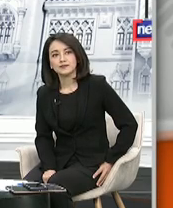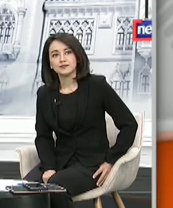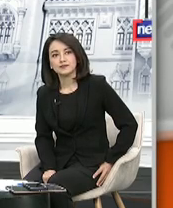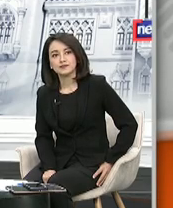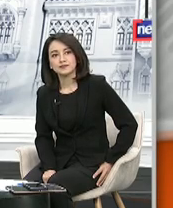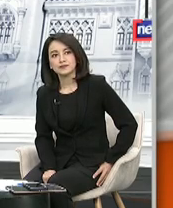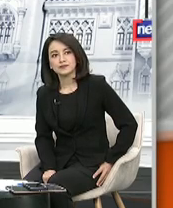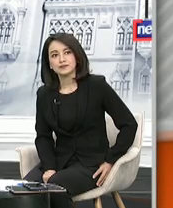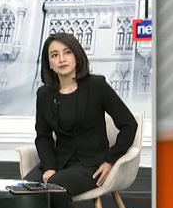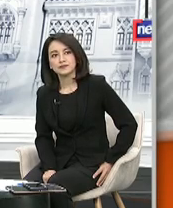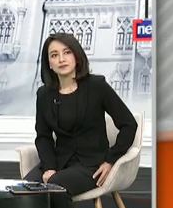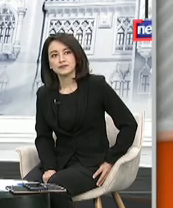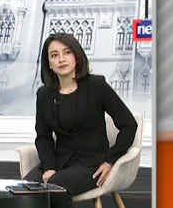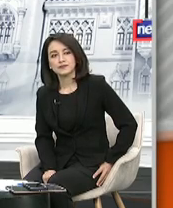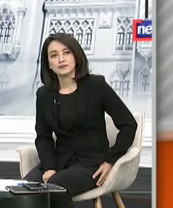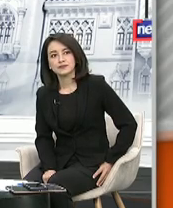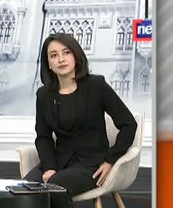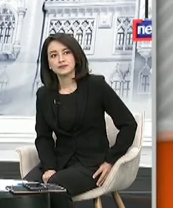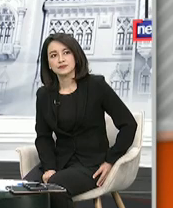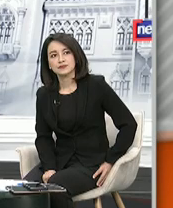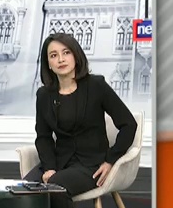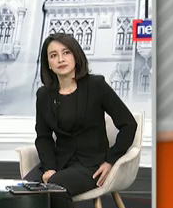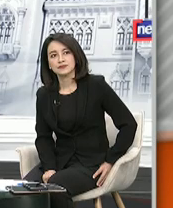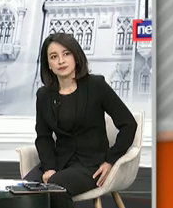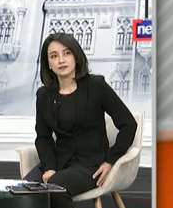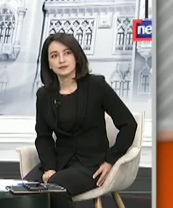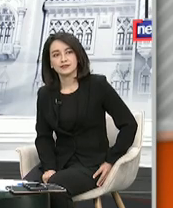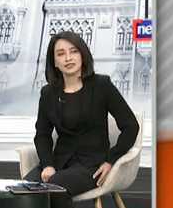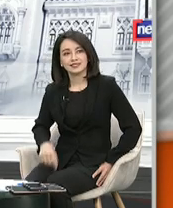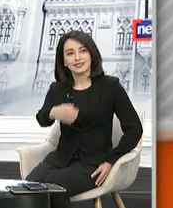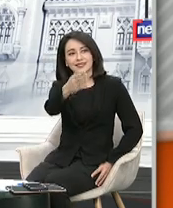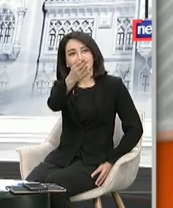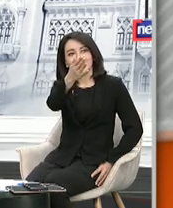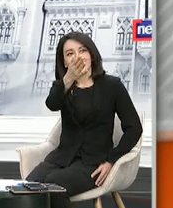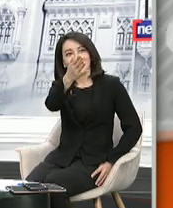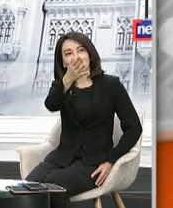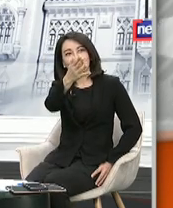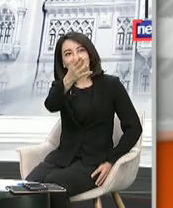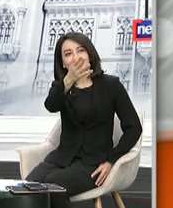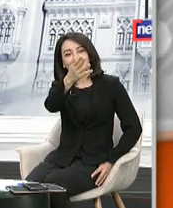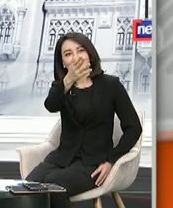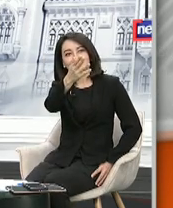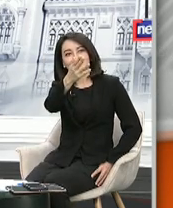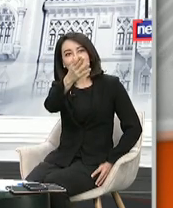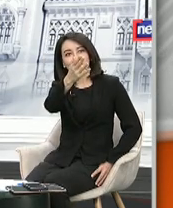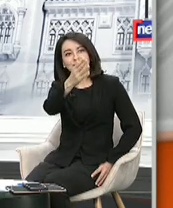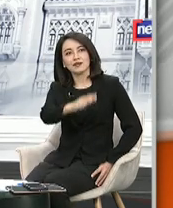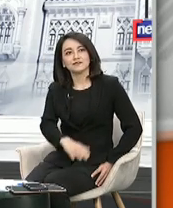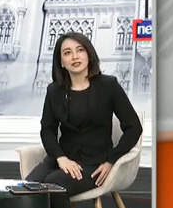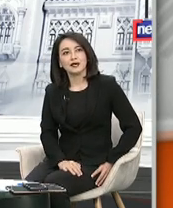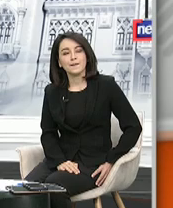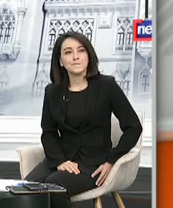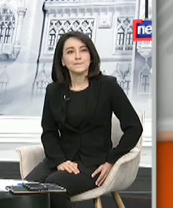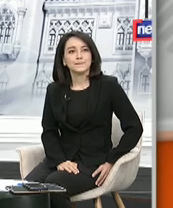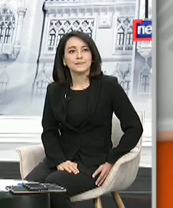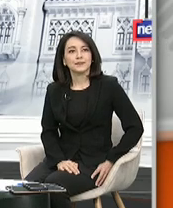was quite a sight because it's very unusual for someone to do things like this in the parliament. Yes. Looking at the steps